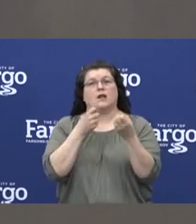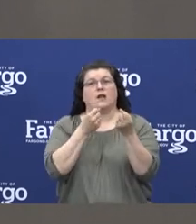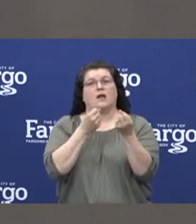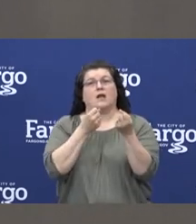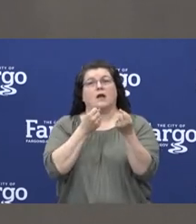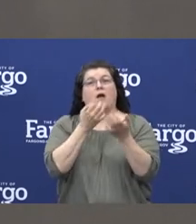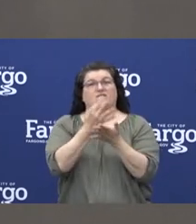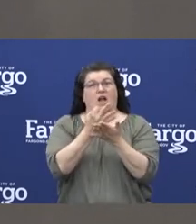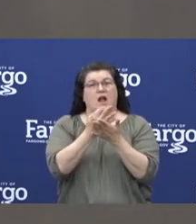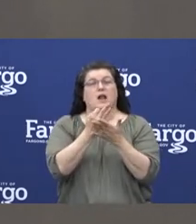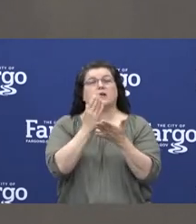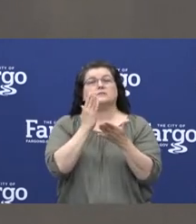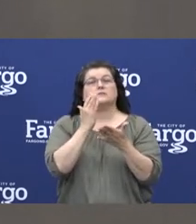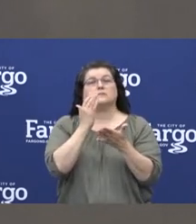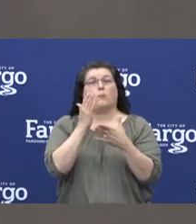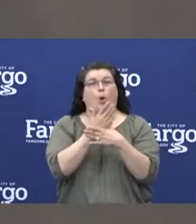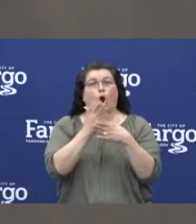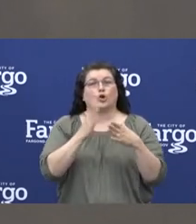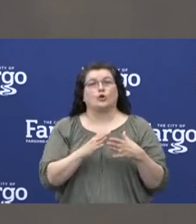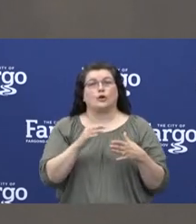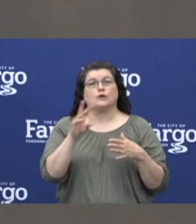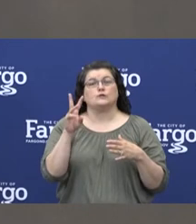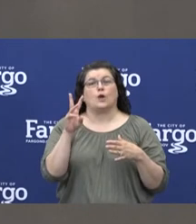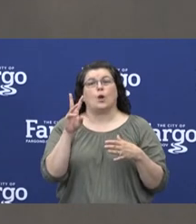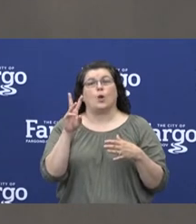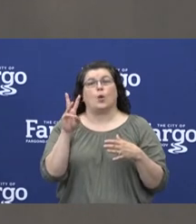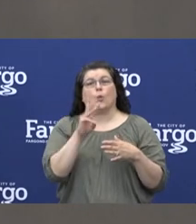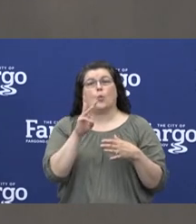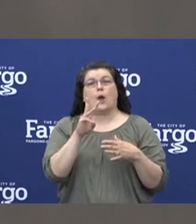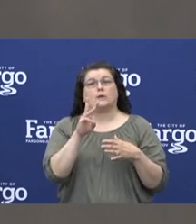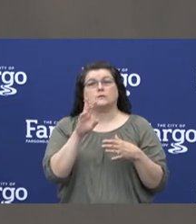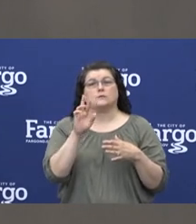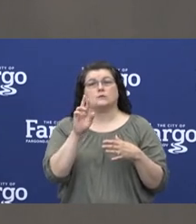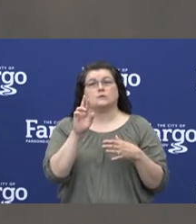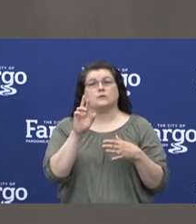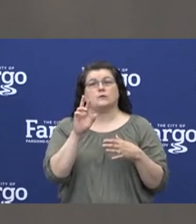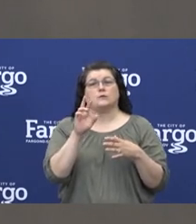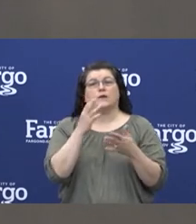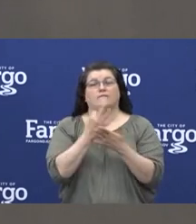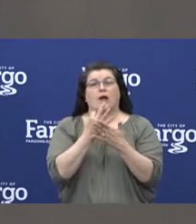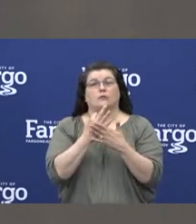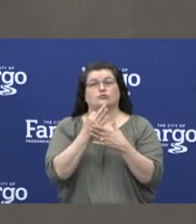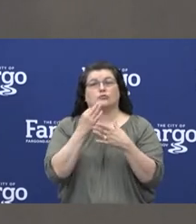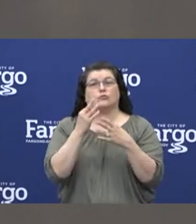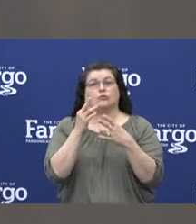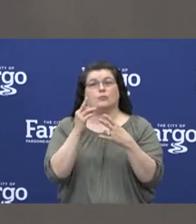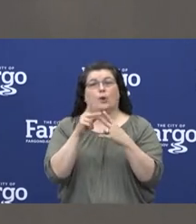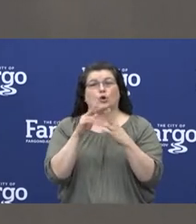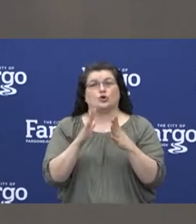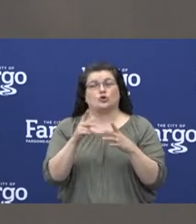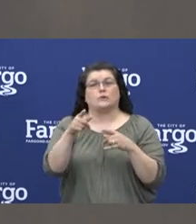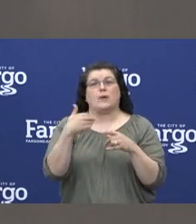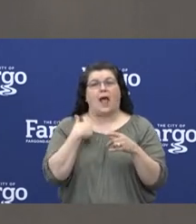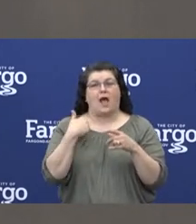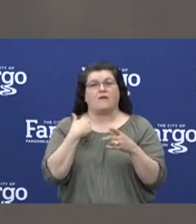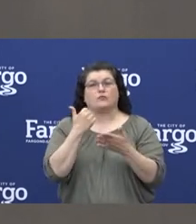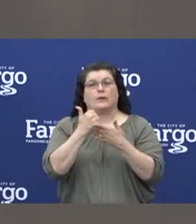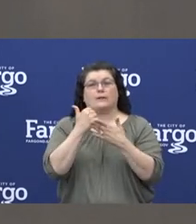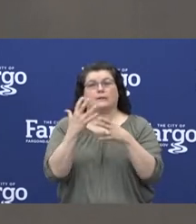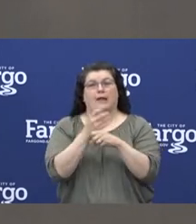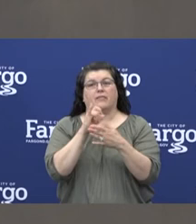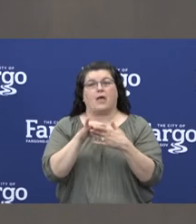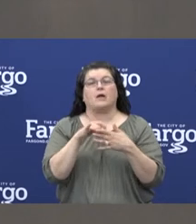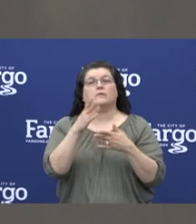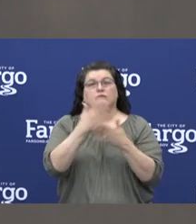the West Central Initiative. Please contact them if you still need help and are still looking for financial assistance through these challenging